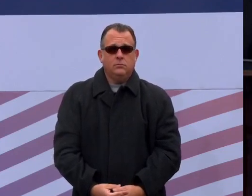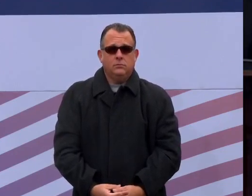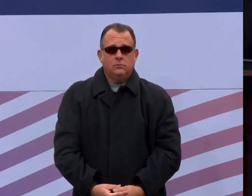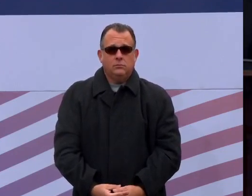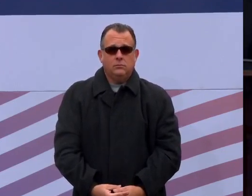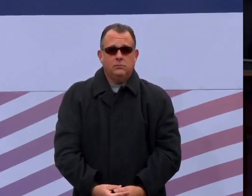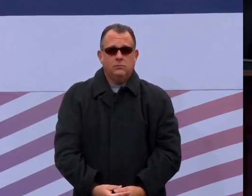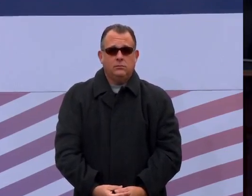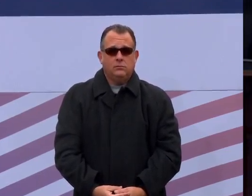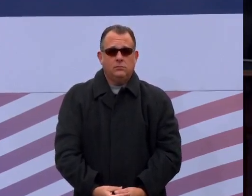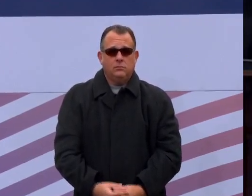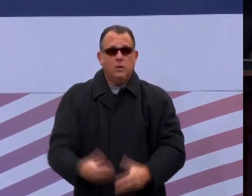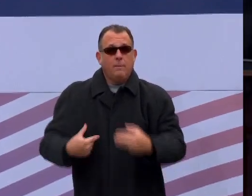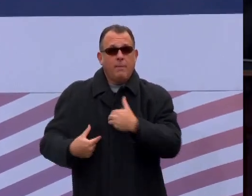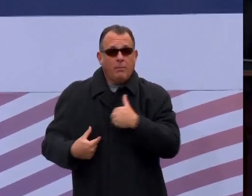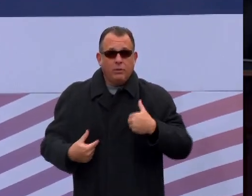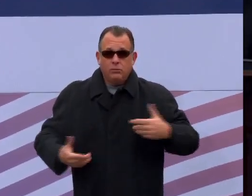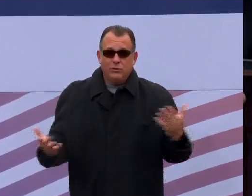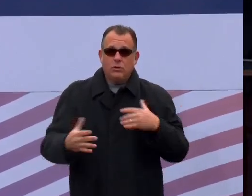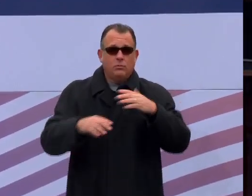Members and guests will be seated.